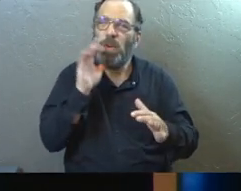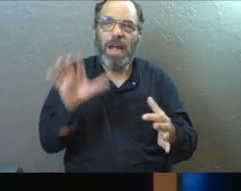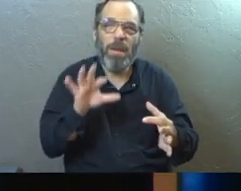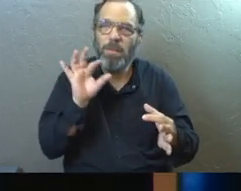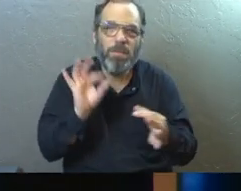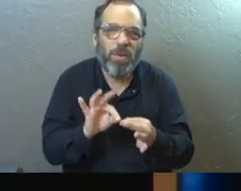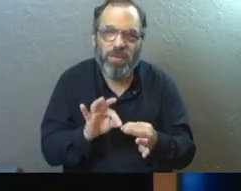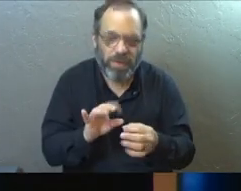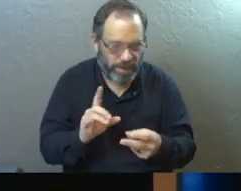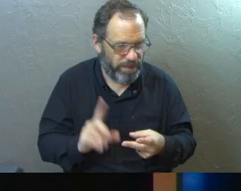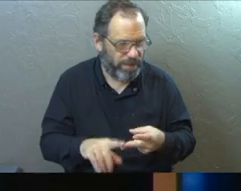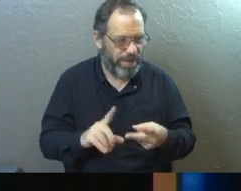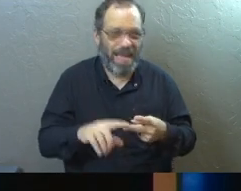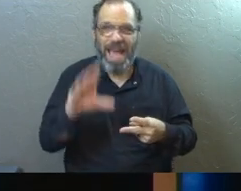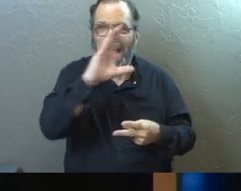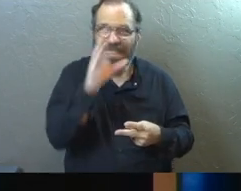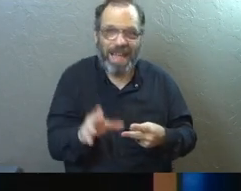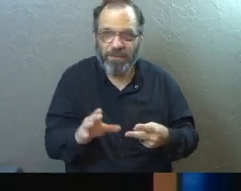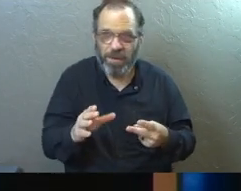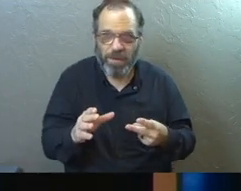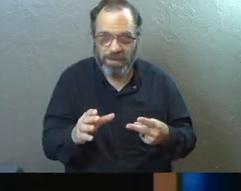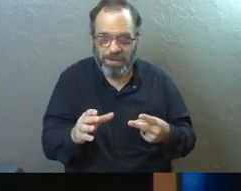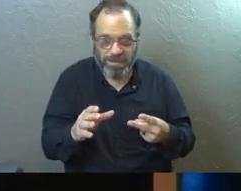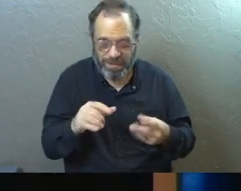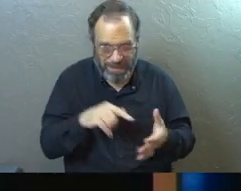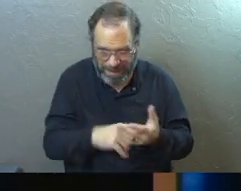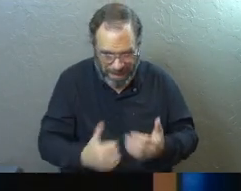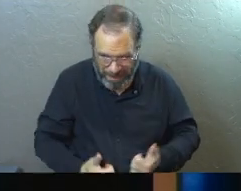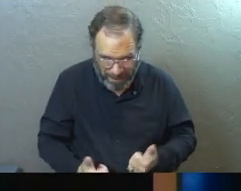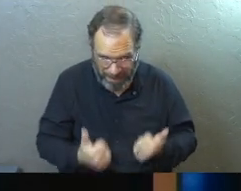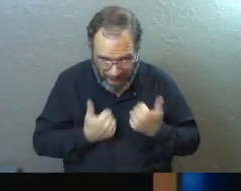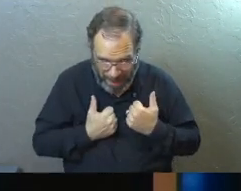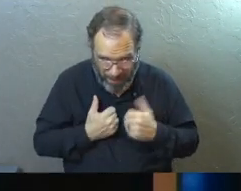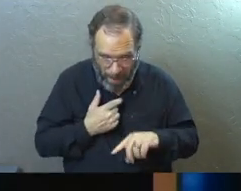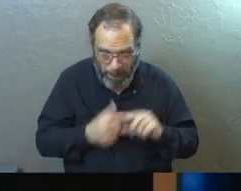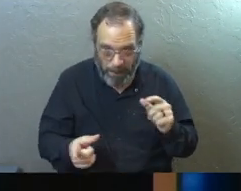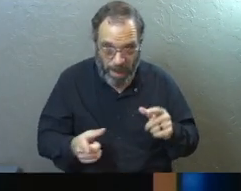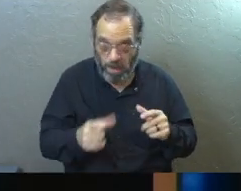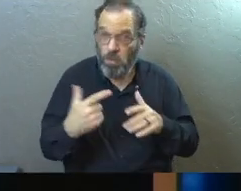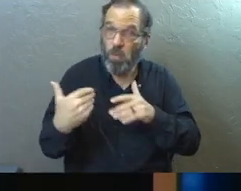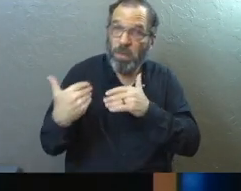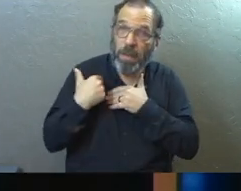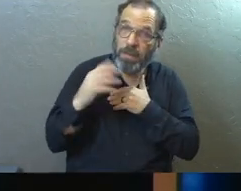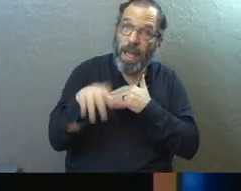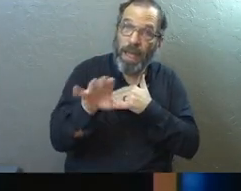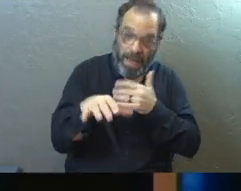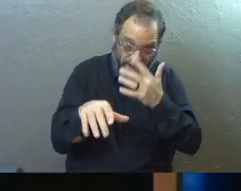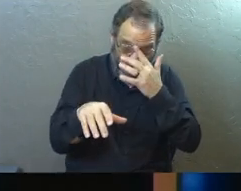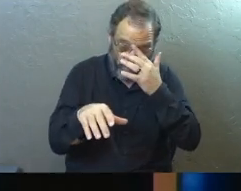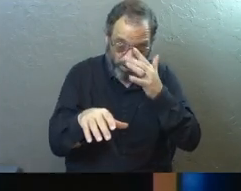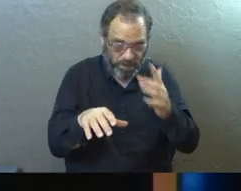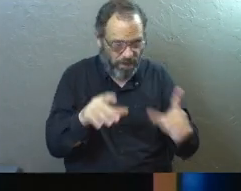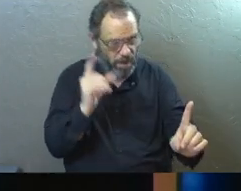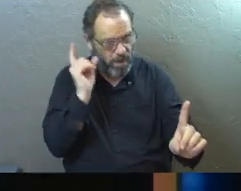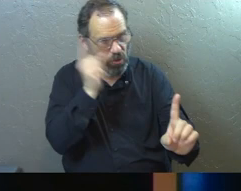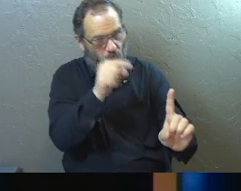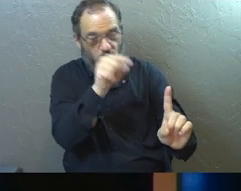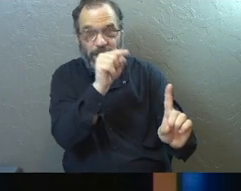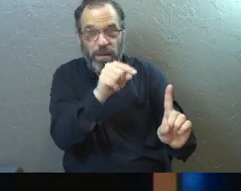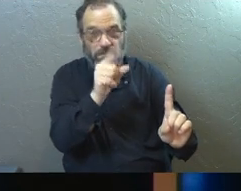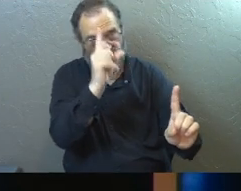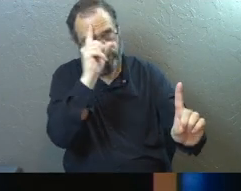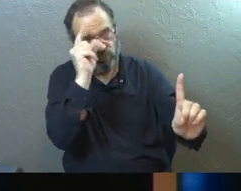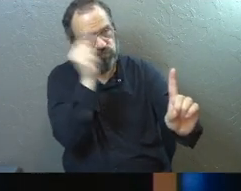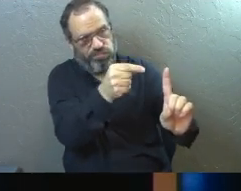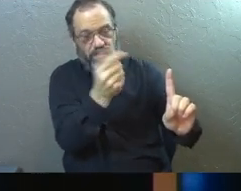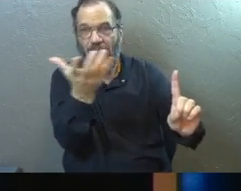perfect. We're never going to be perfect, not in this life anyway, but there's a responsibility. God's saying, hey, here's a target. Here's something to aim for.